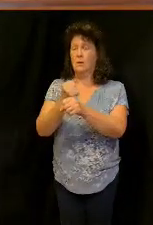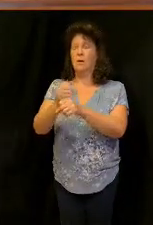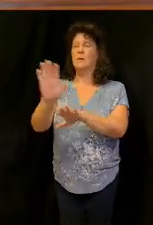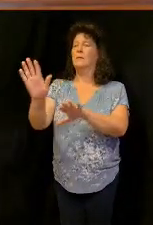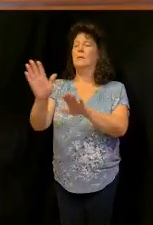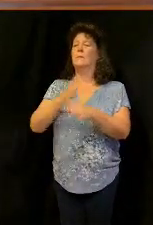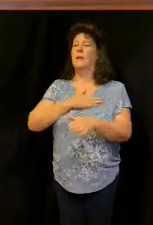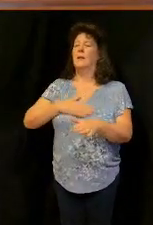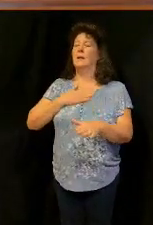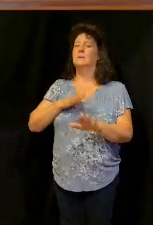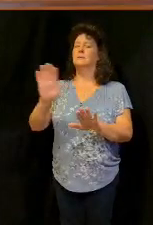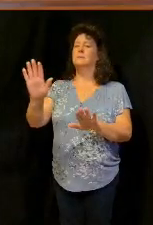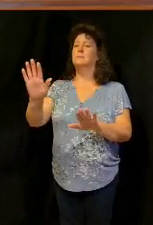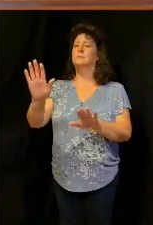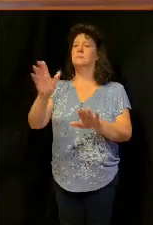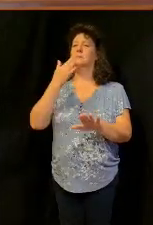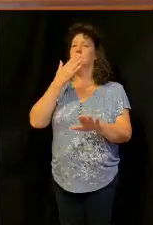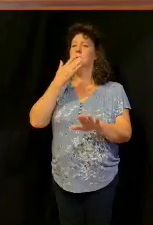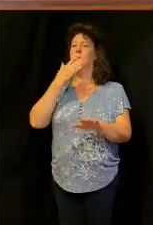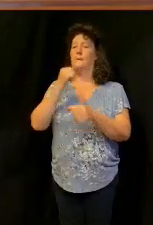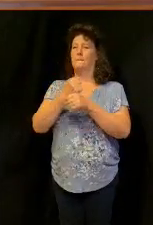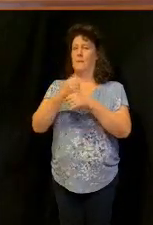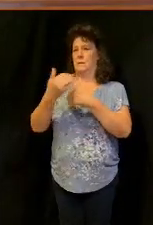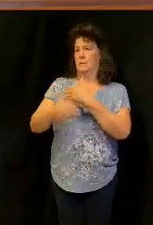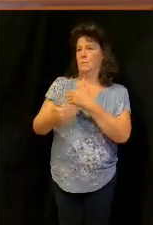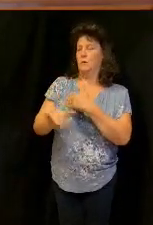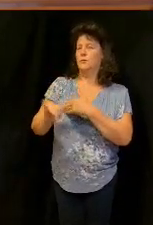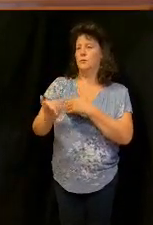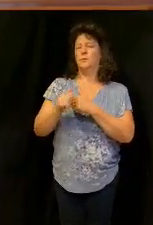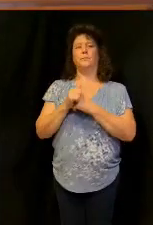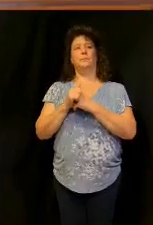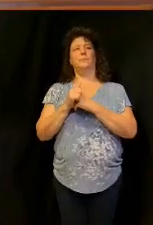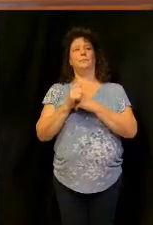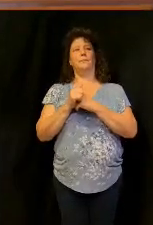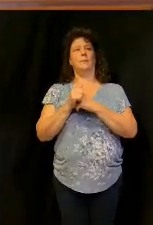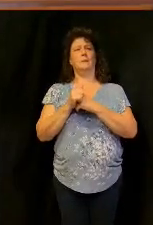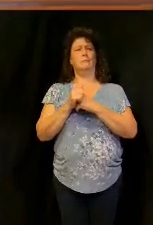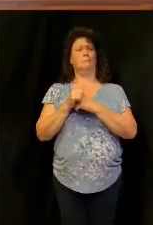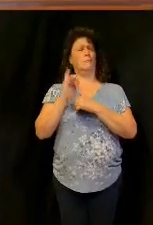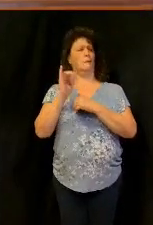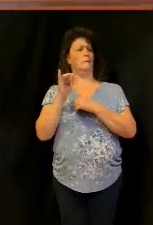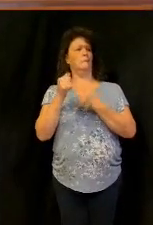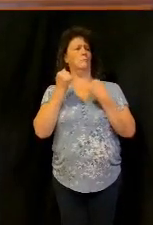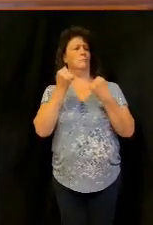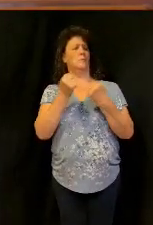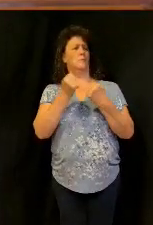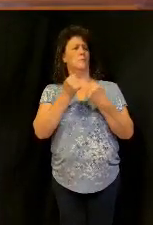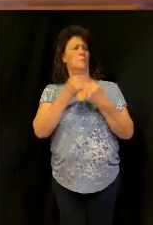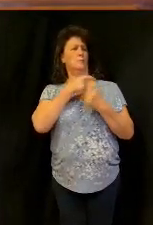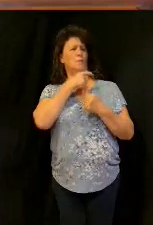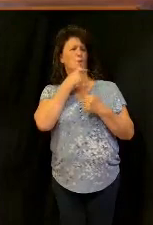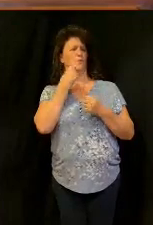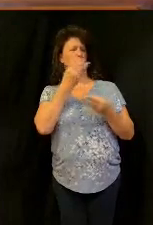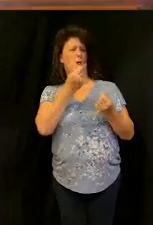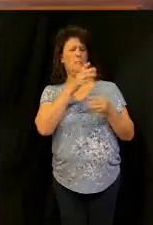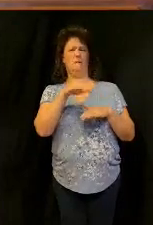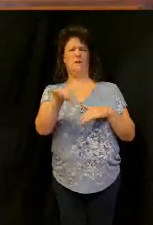said please hey make me some bread too pretty bold I mean you're in a drought the lady she said